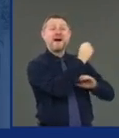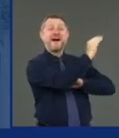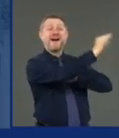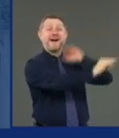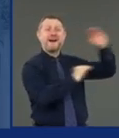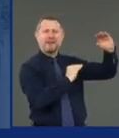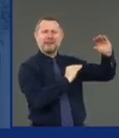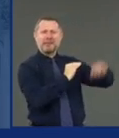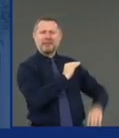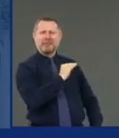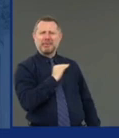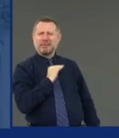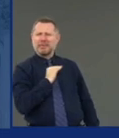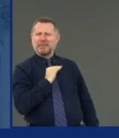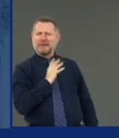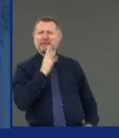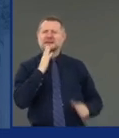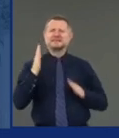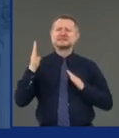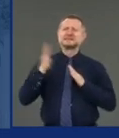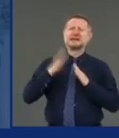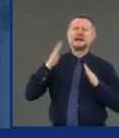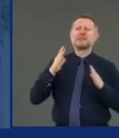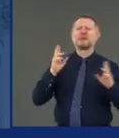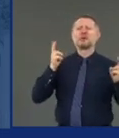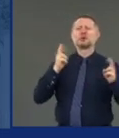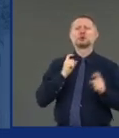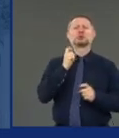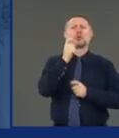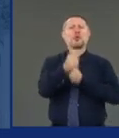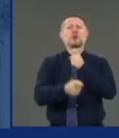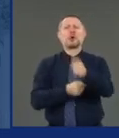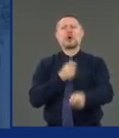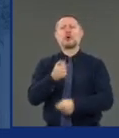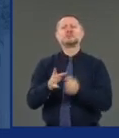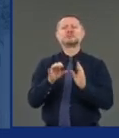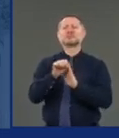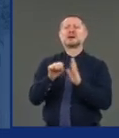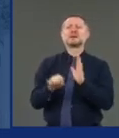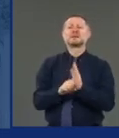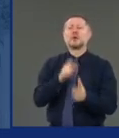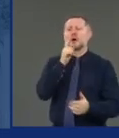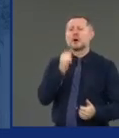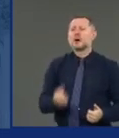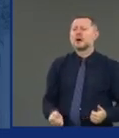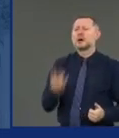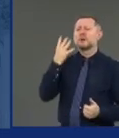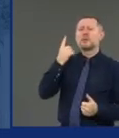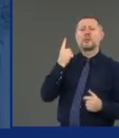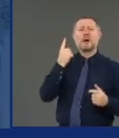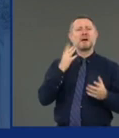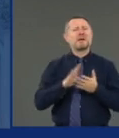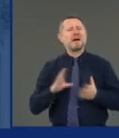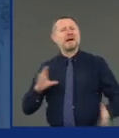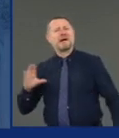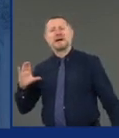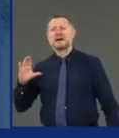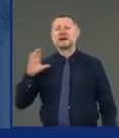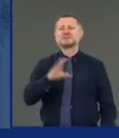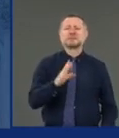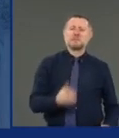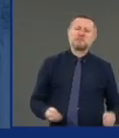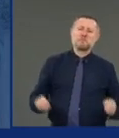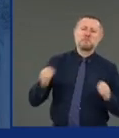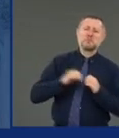top, what they call donor state? You know what one state pays in more to the pot than they take